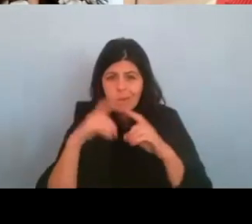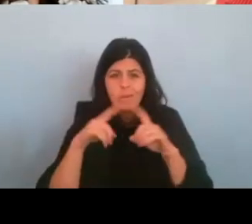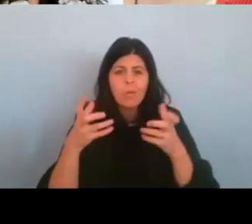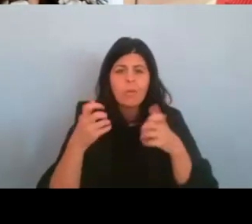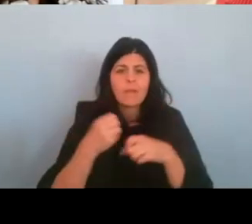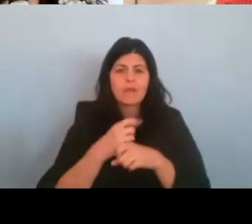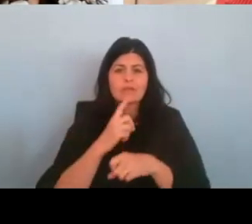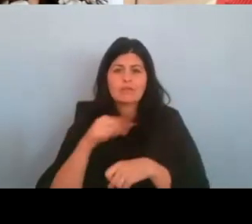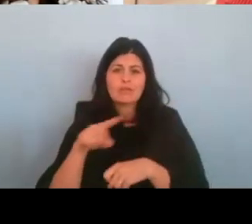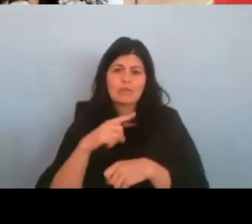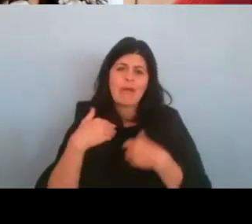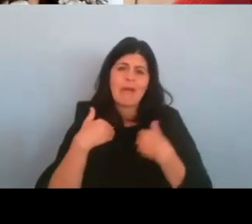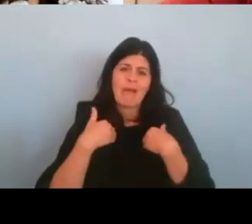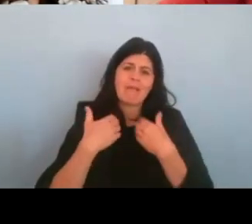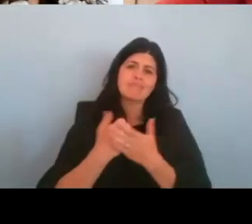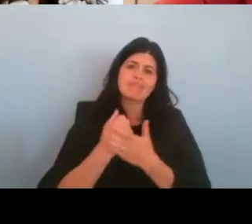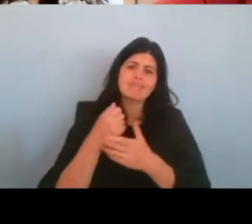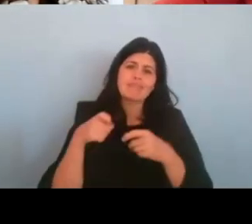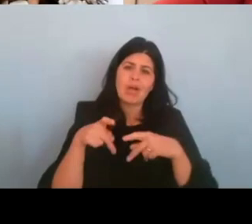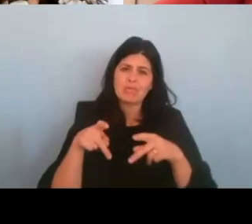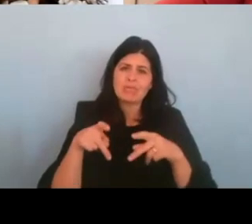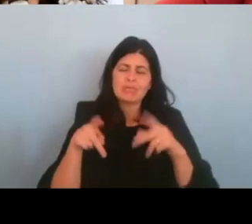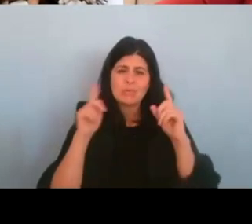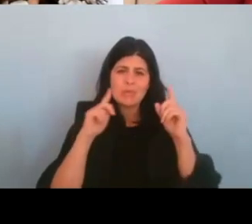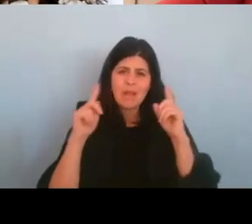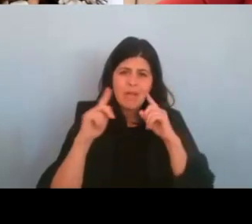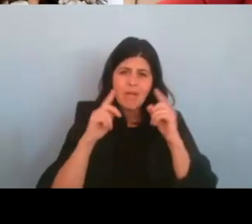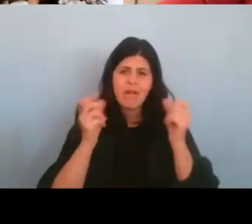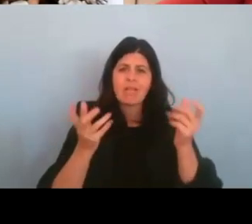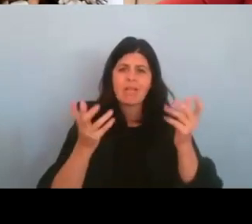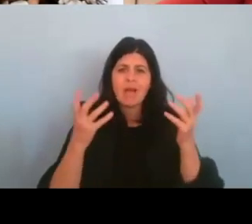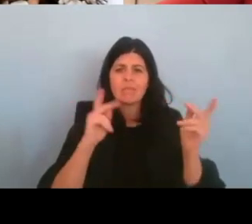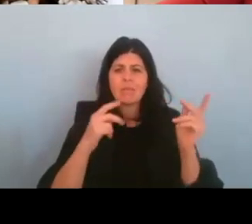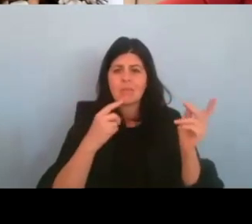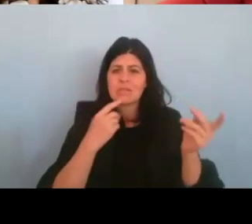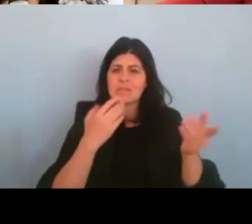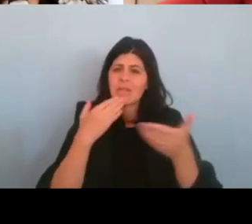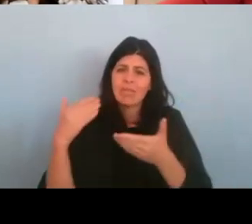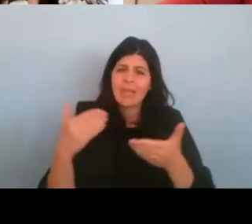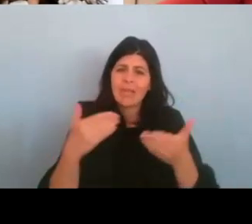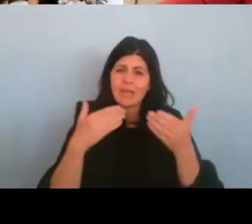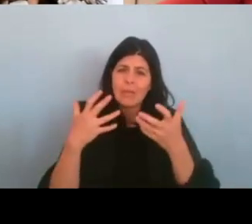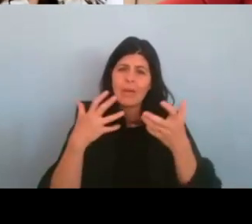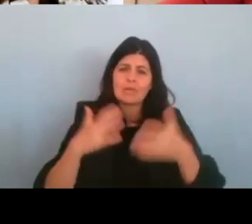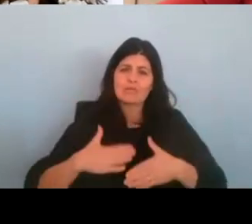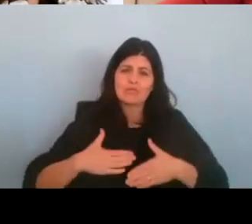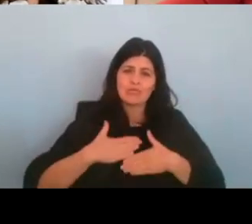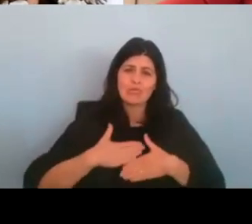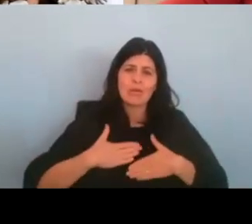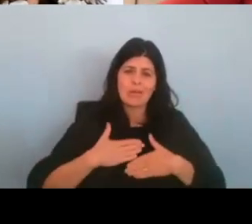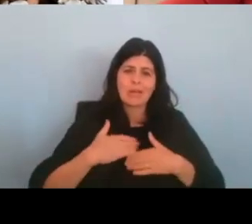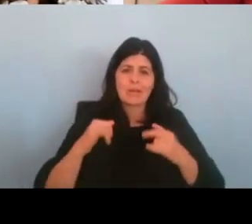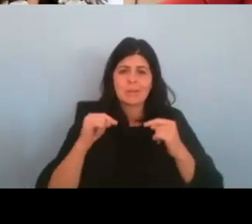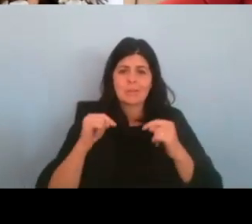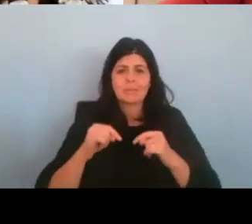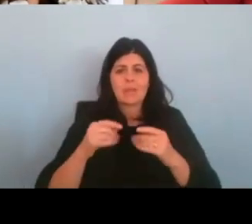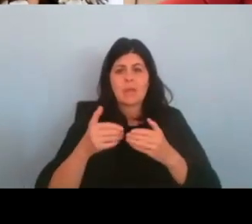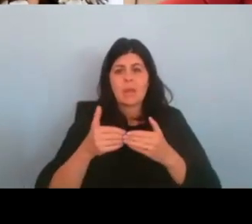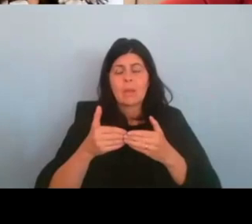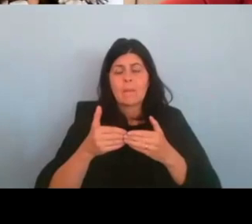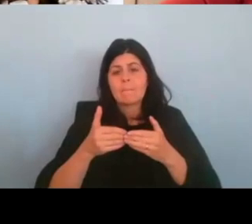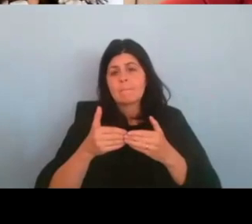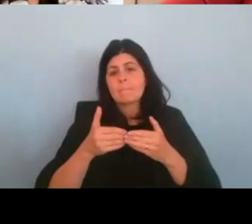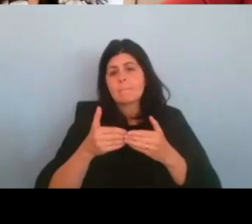that you're getting the opportunity to, to hear that a lot of folks are saying thank you and how much they're enjoying it. Um, before I